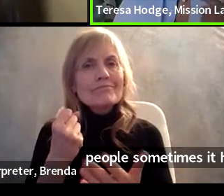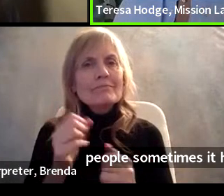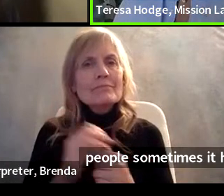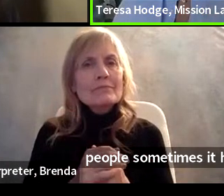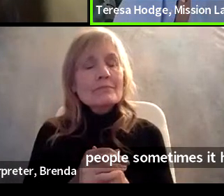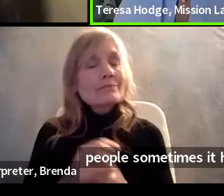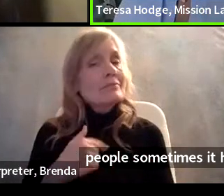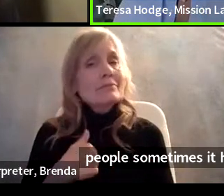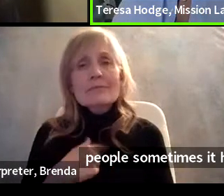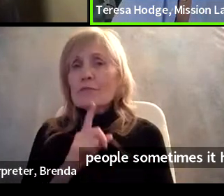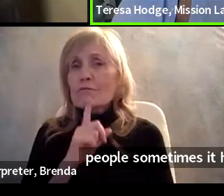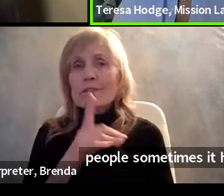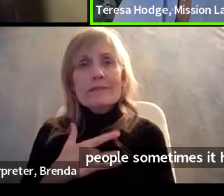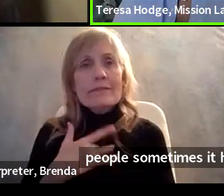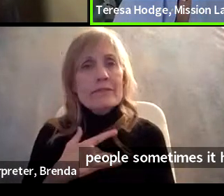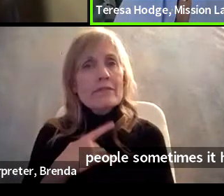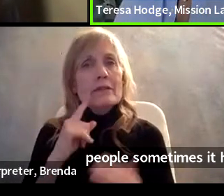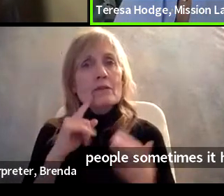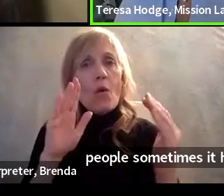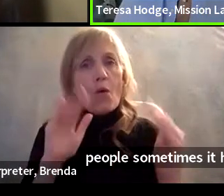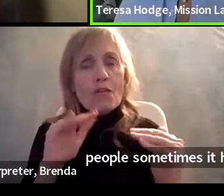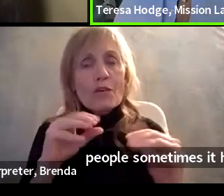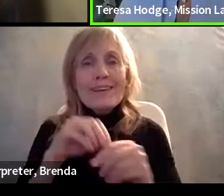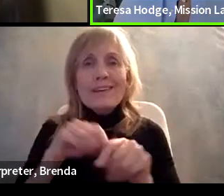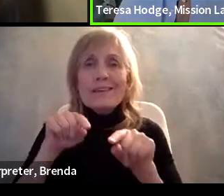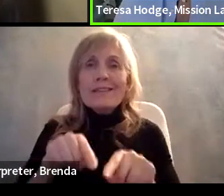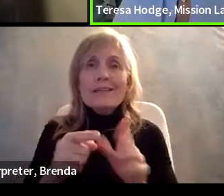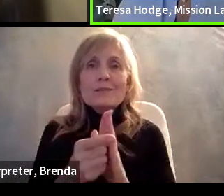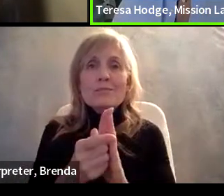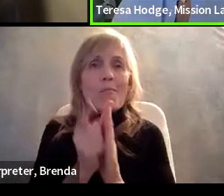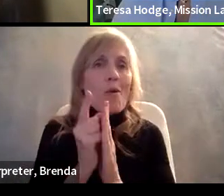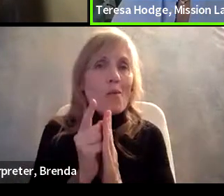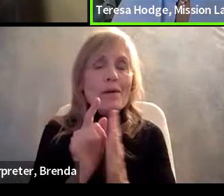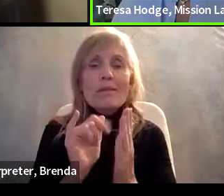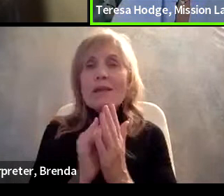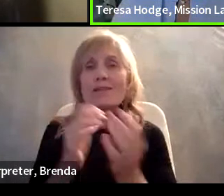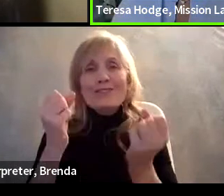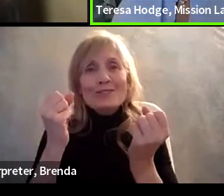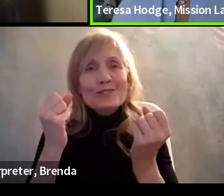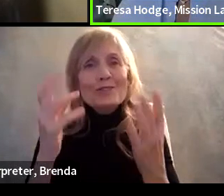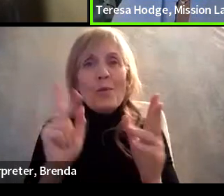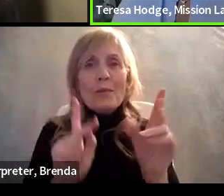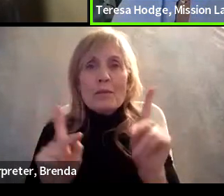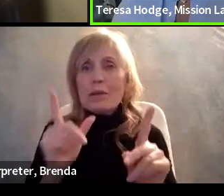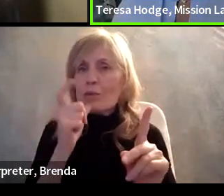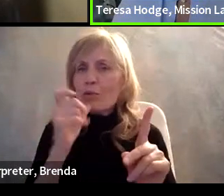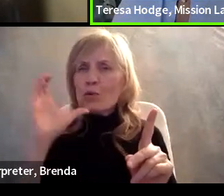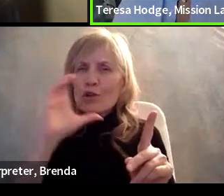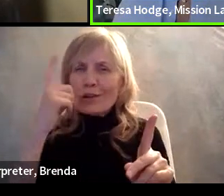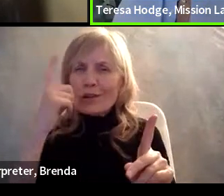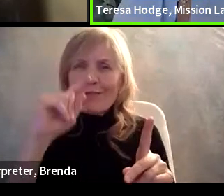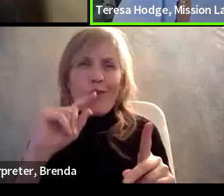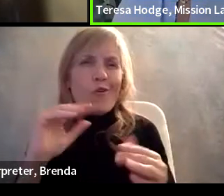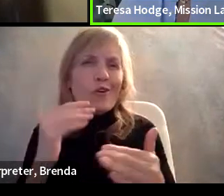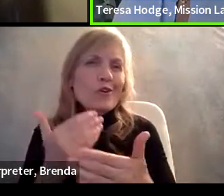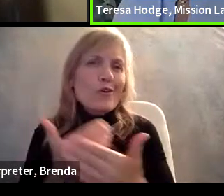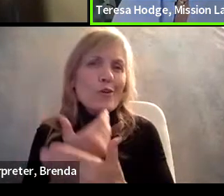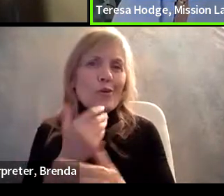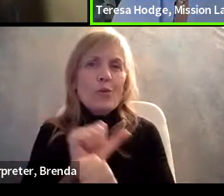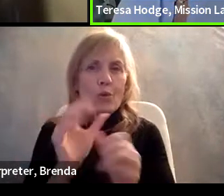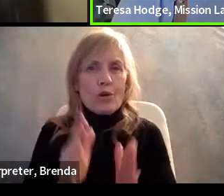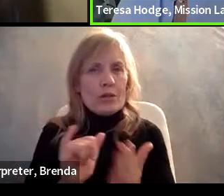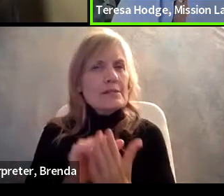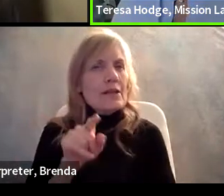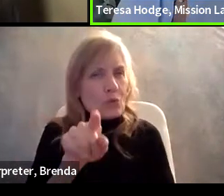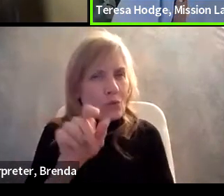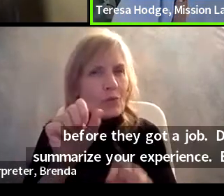really hopeful that in this moment when there is just so many employers looking for talent, that you will find the right job.